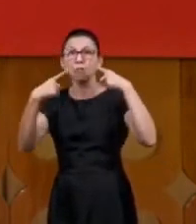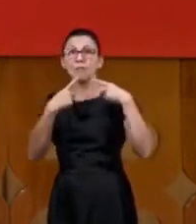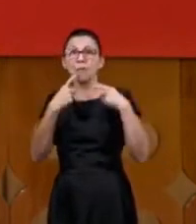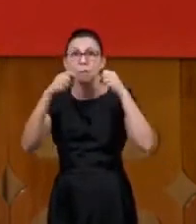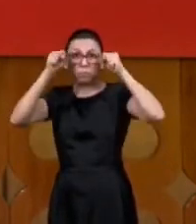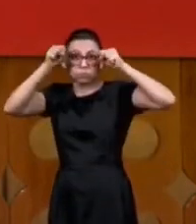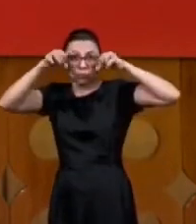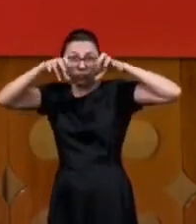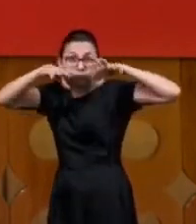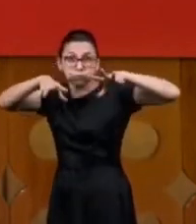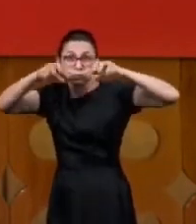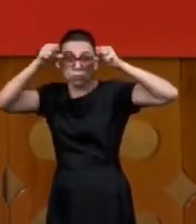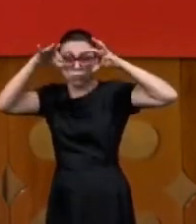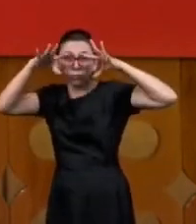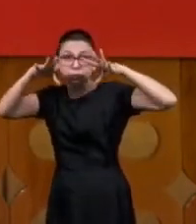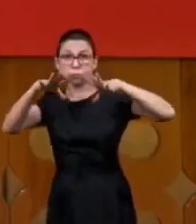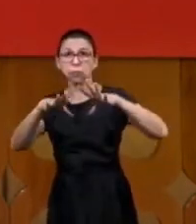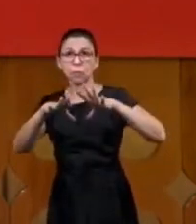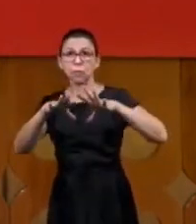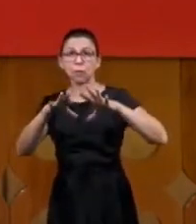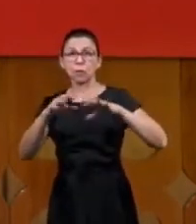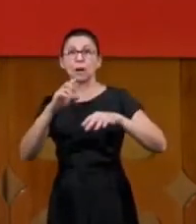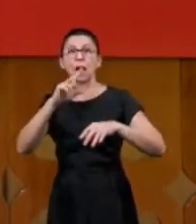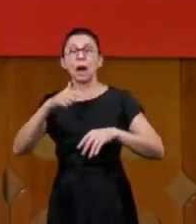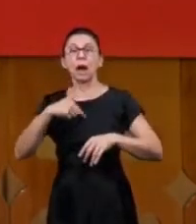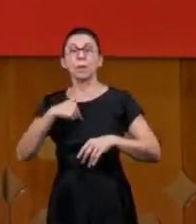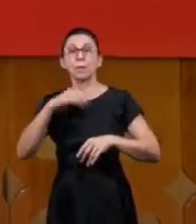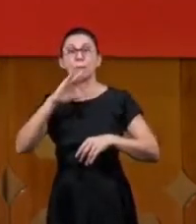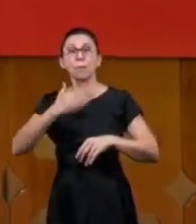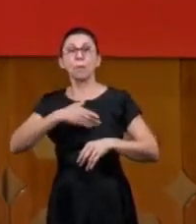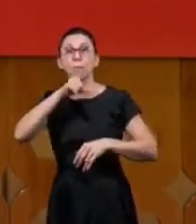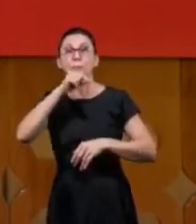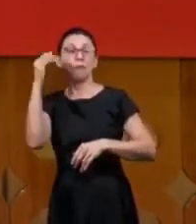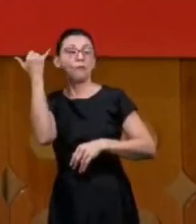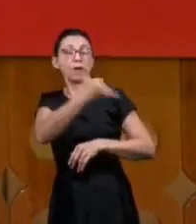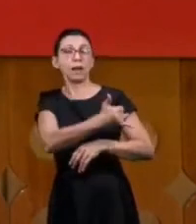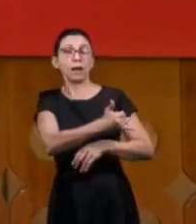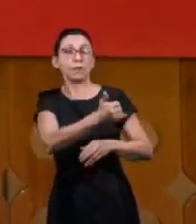and the dove said I am going to hurt him it was a pastor that had left